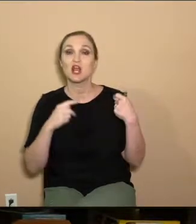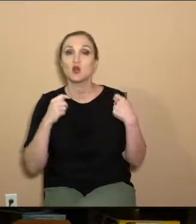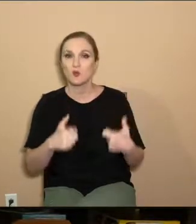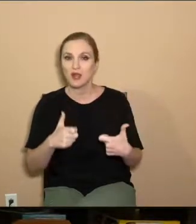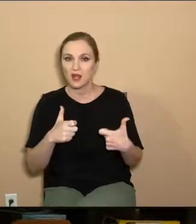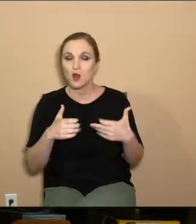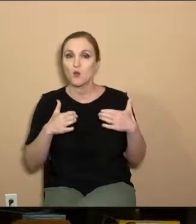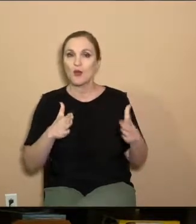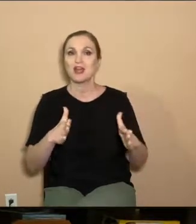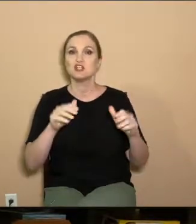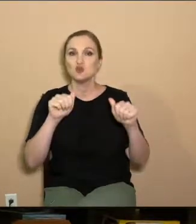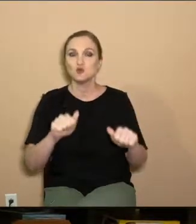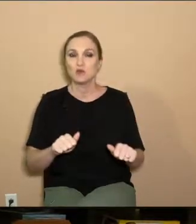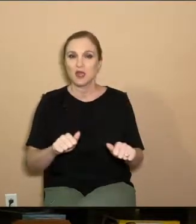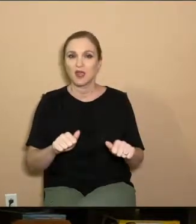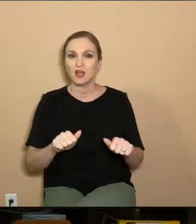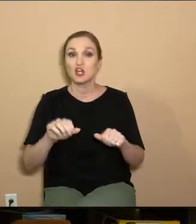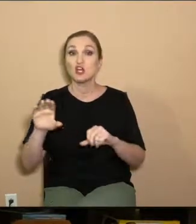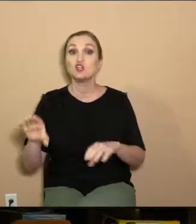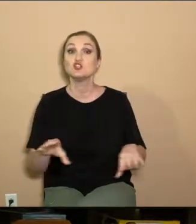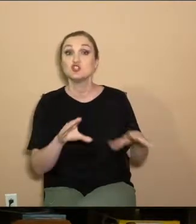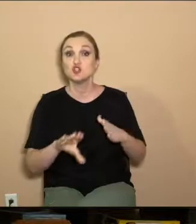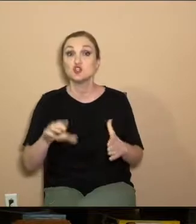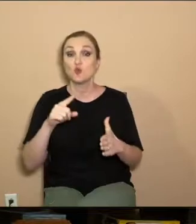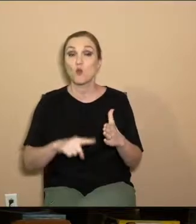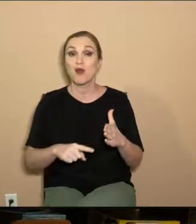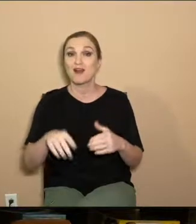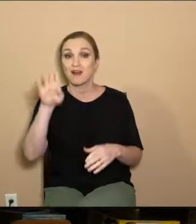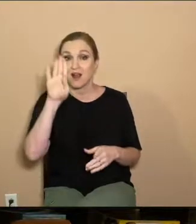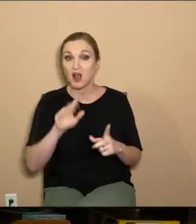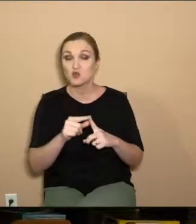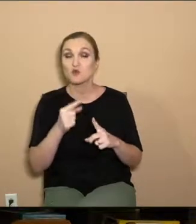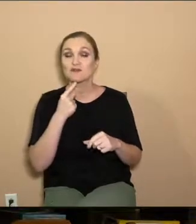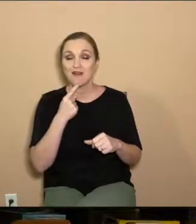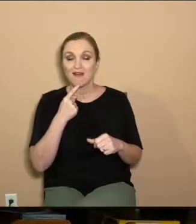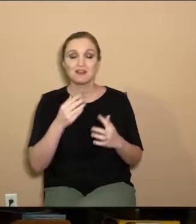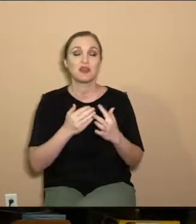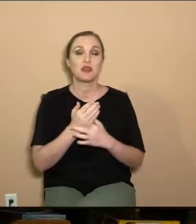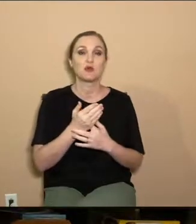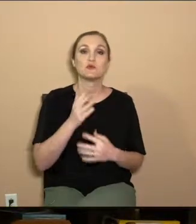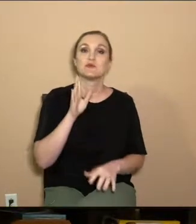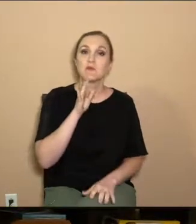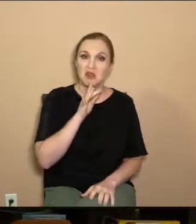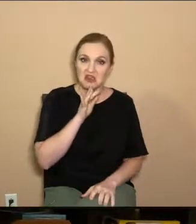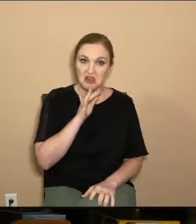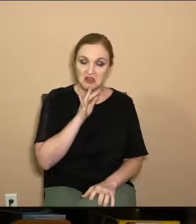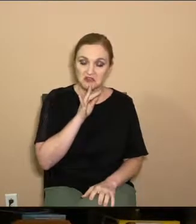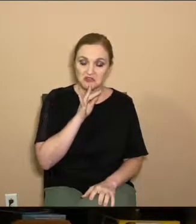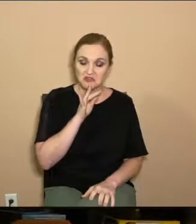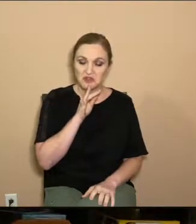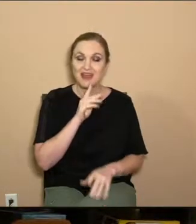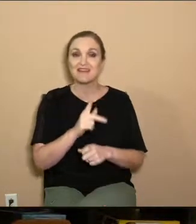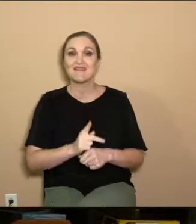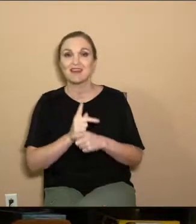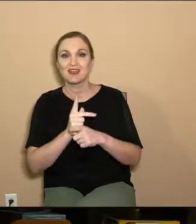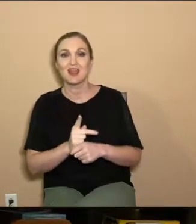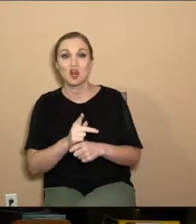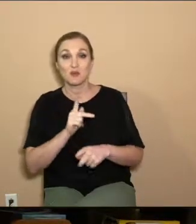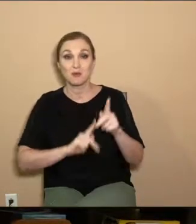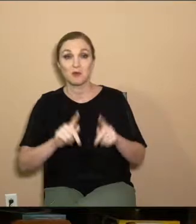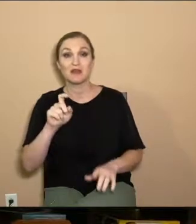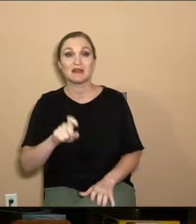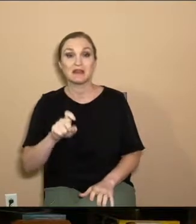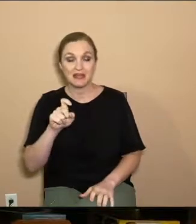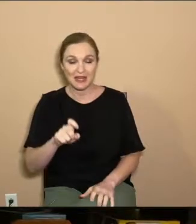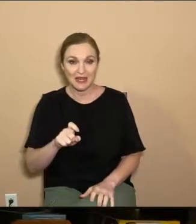ways that you can put the Word of God into practice, you know, through your speech, through taking care of those in need,